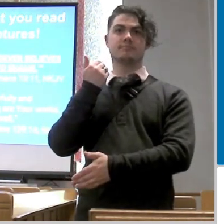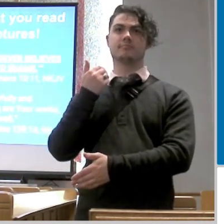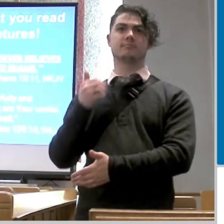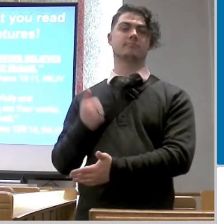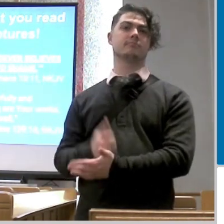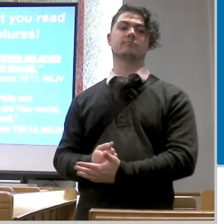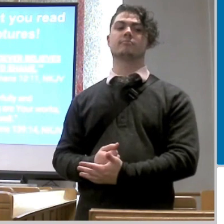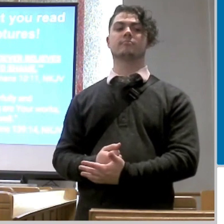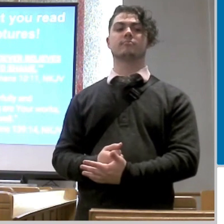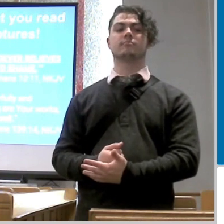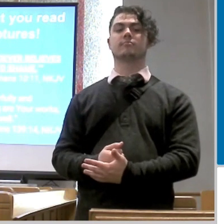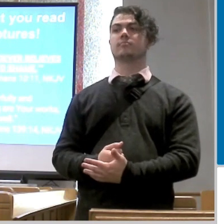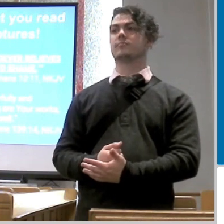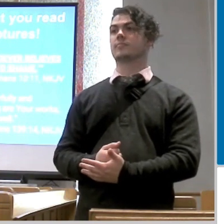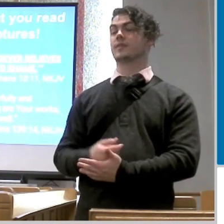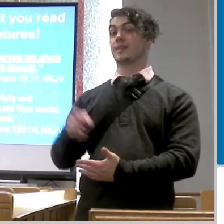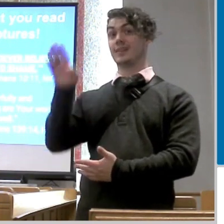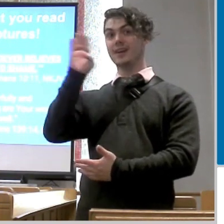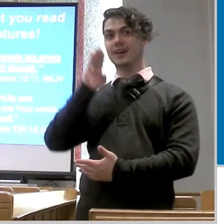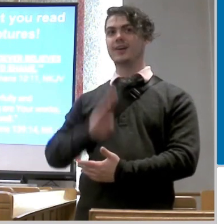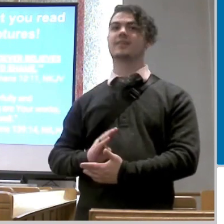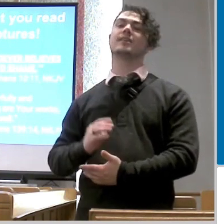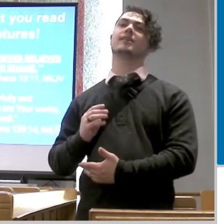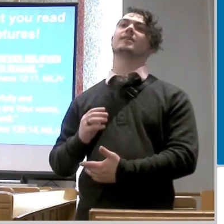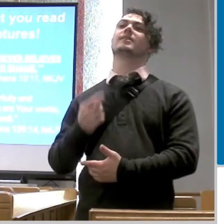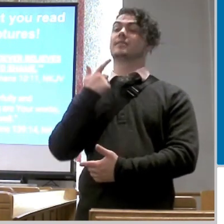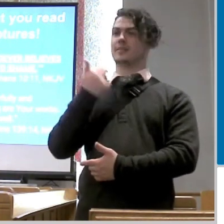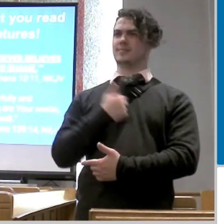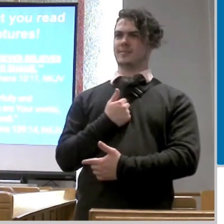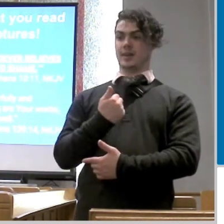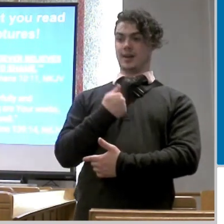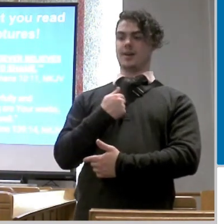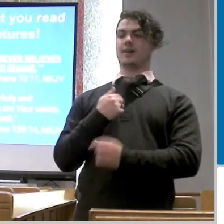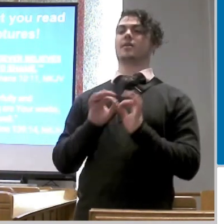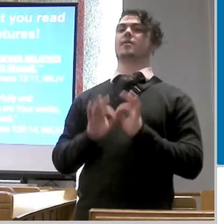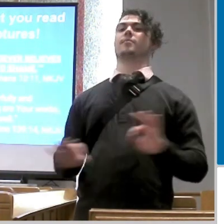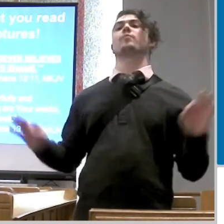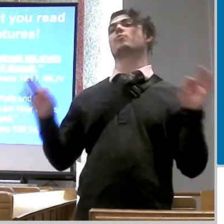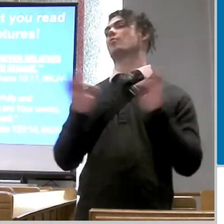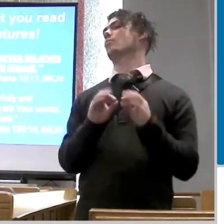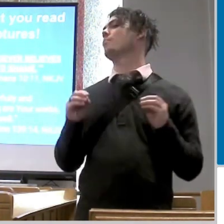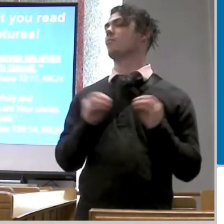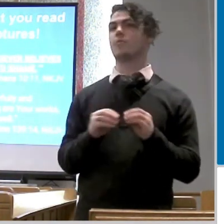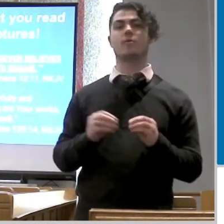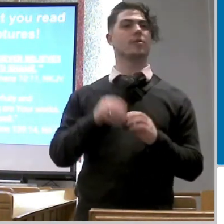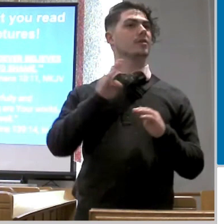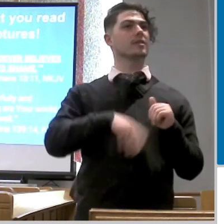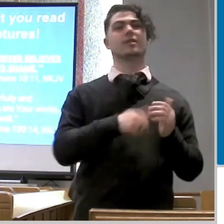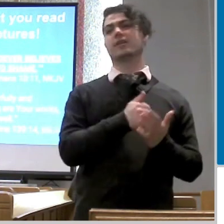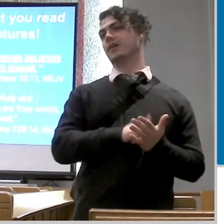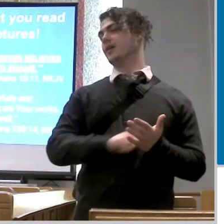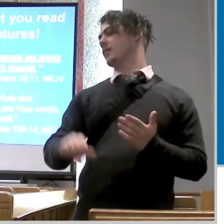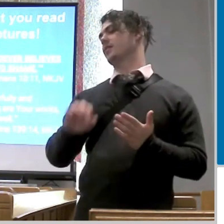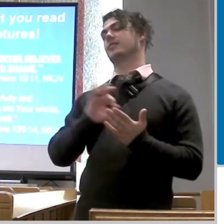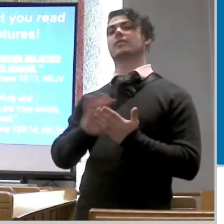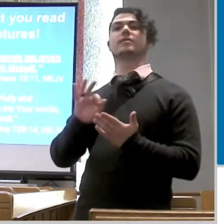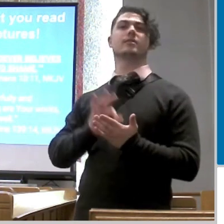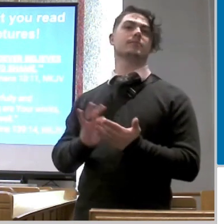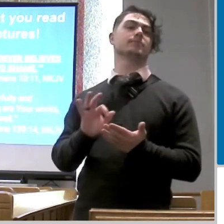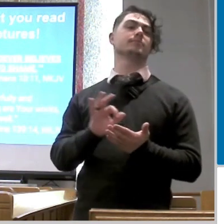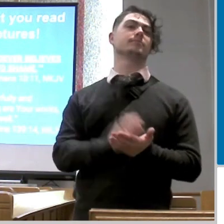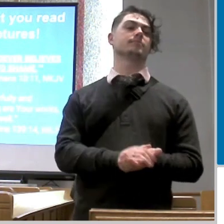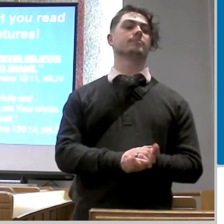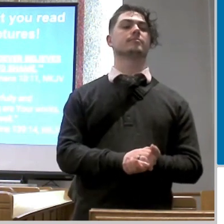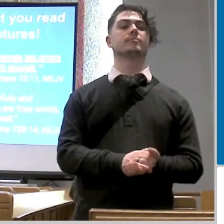to have any shame right god is telling me that i am worth more than anyone can count i'm worth more than it